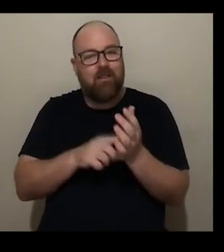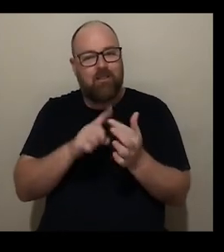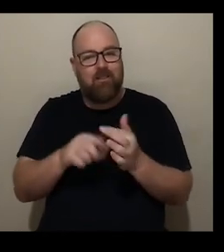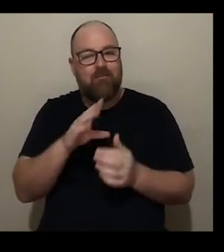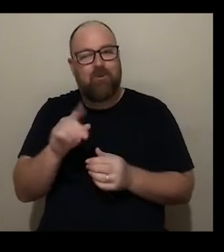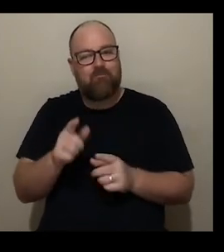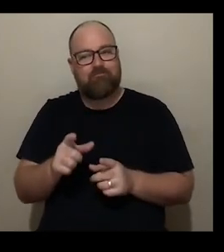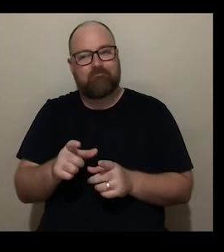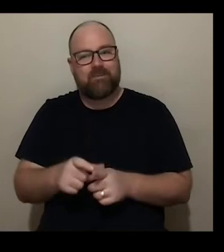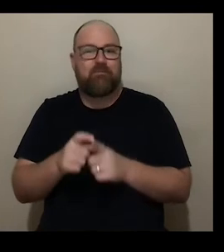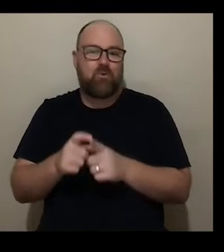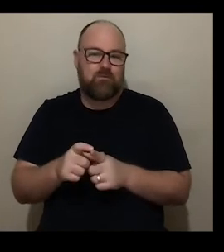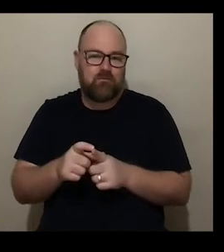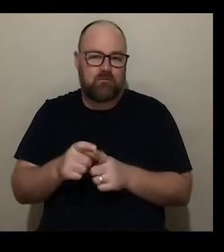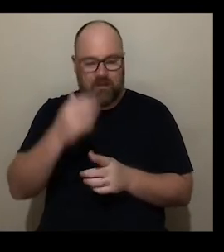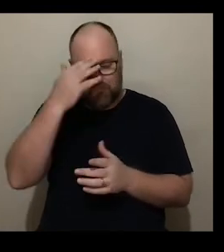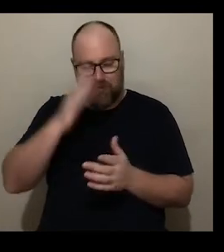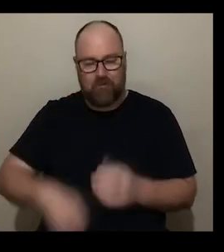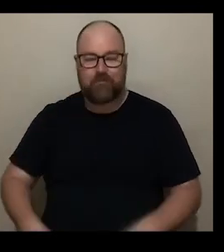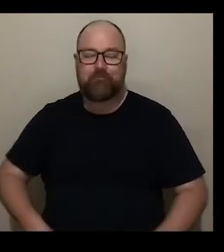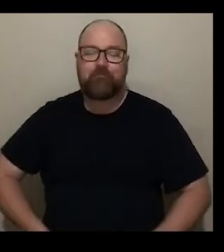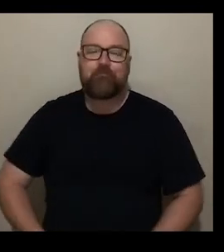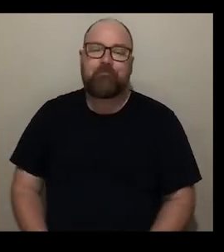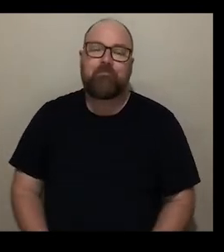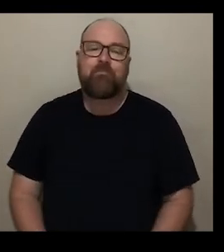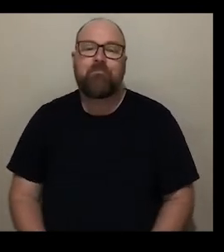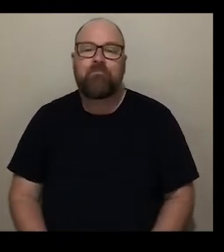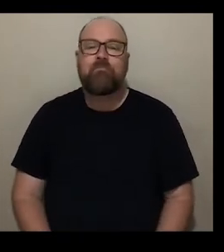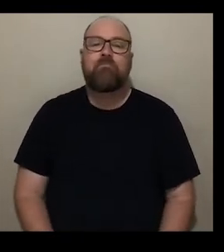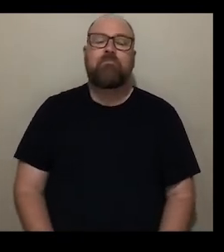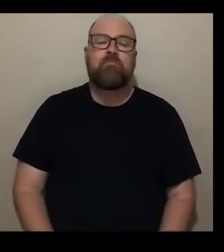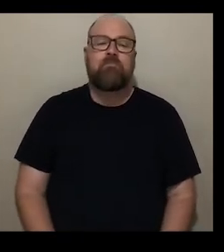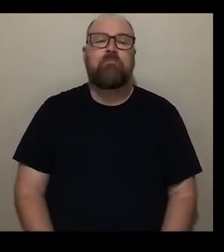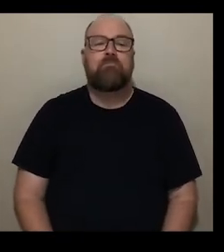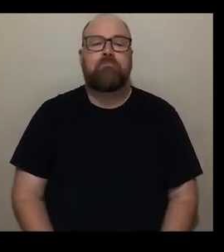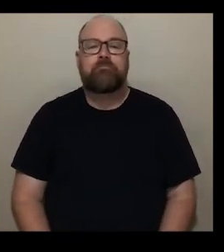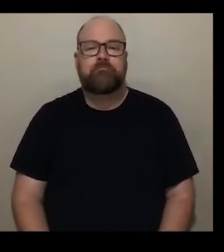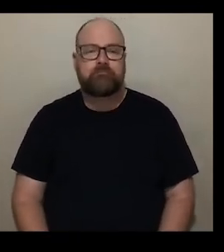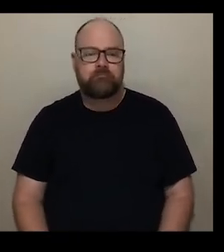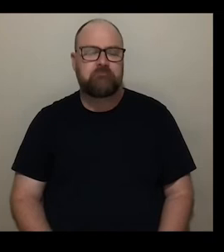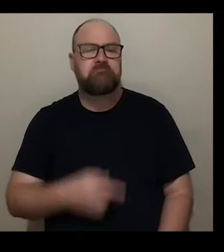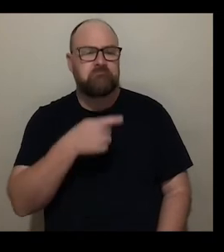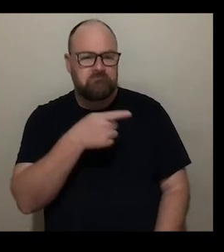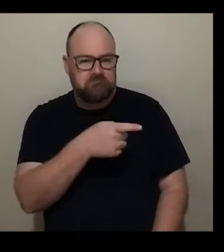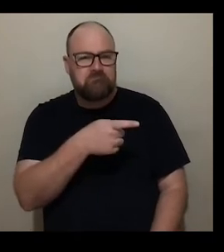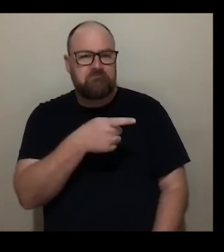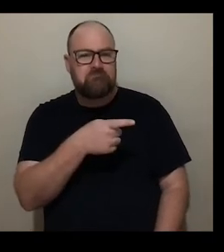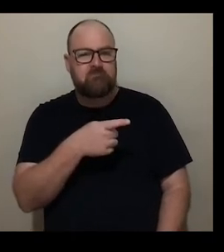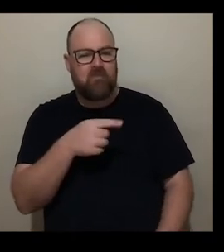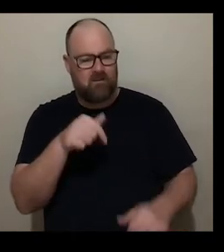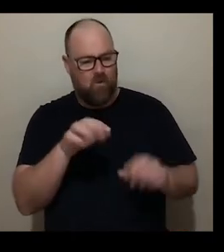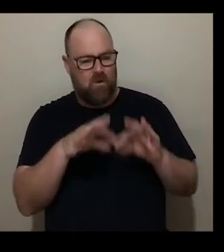unlimited has been an instrumental creative platform for disabled artists